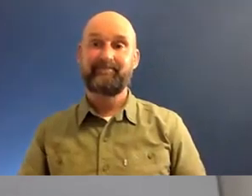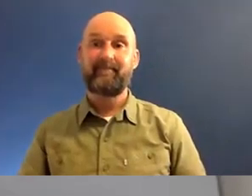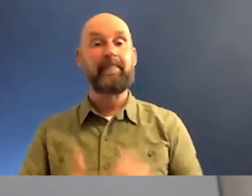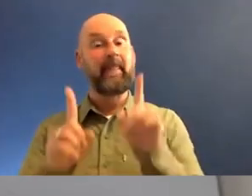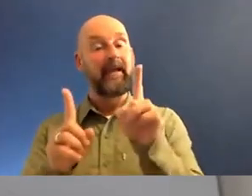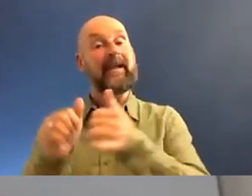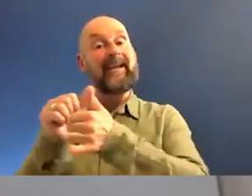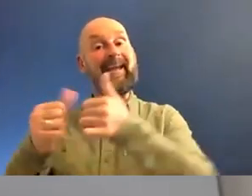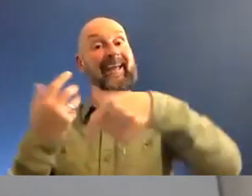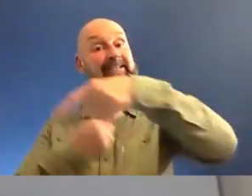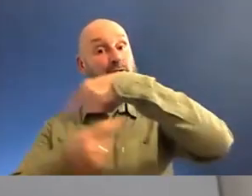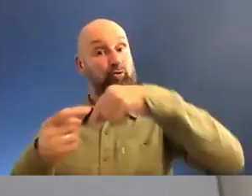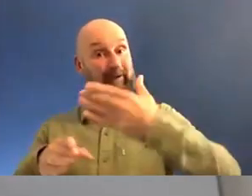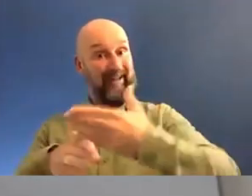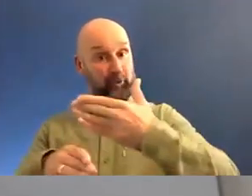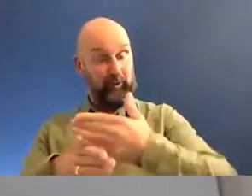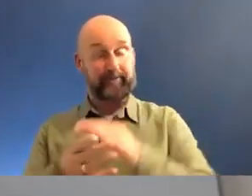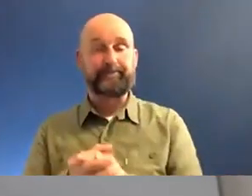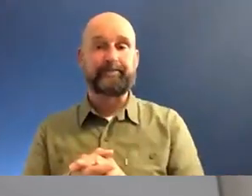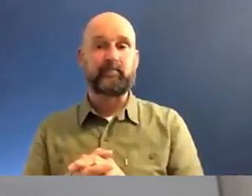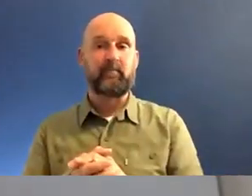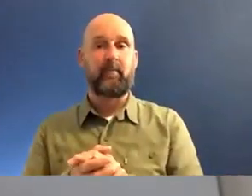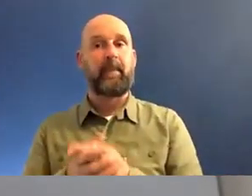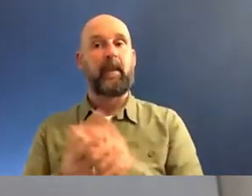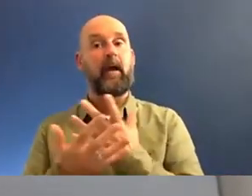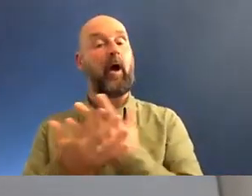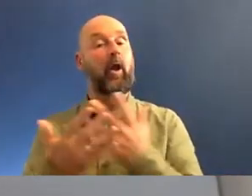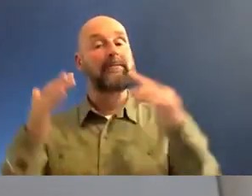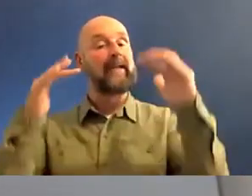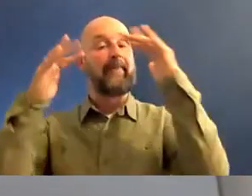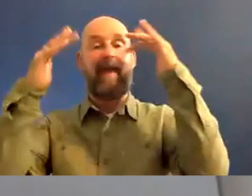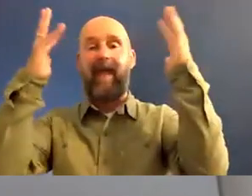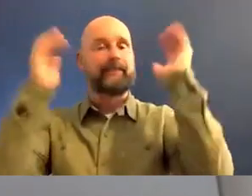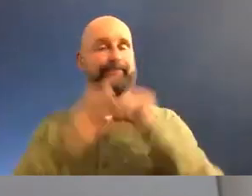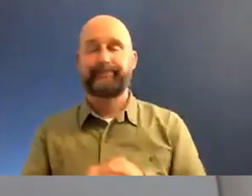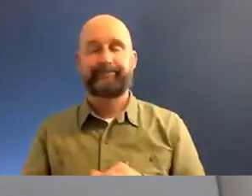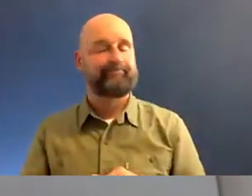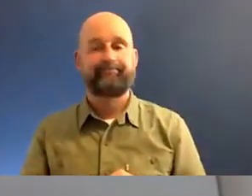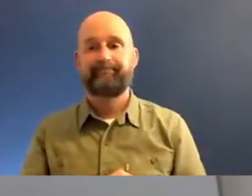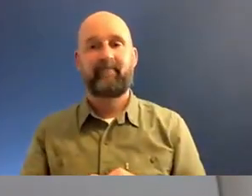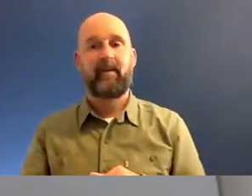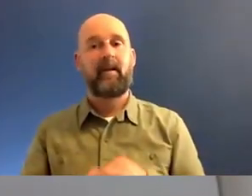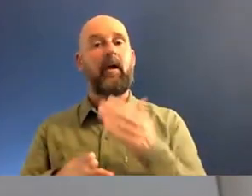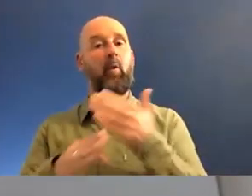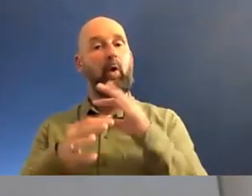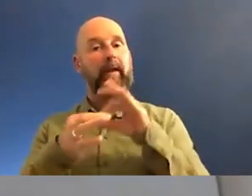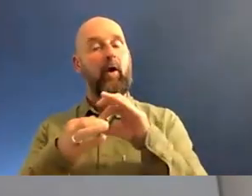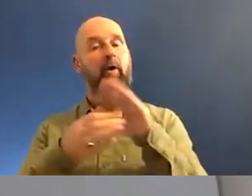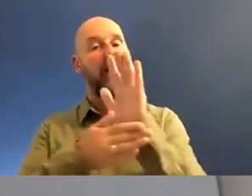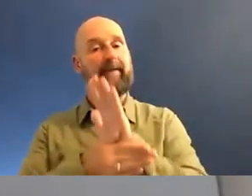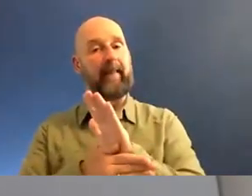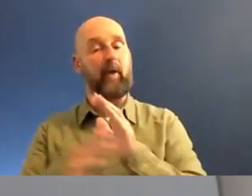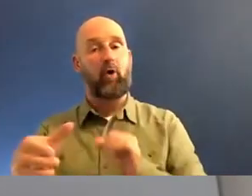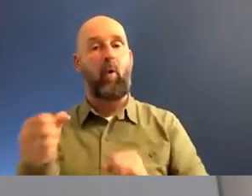Industry wise, I think a lot of things are up in the air, to be honest. I mean, I, you know, been working on a film that's been on